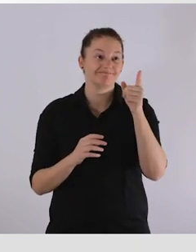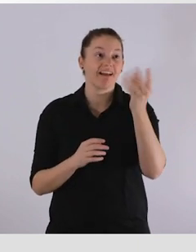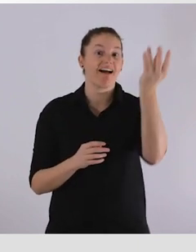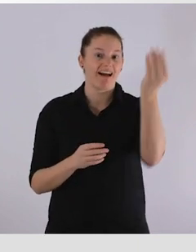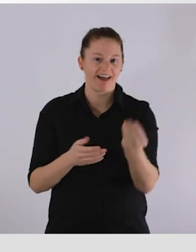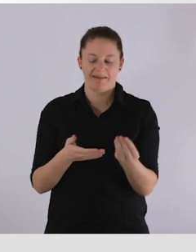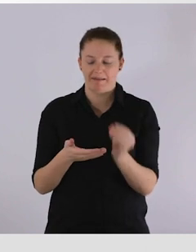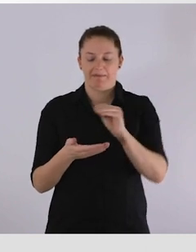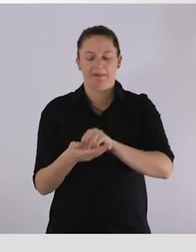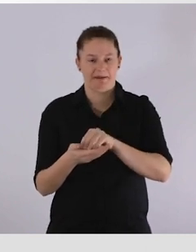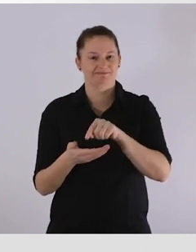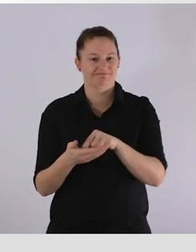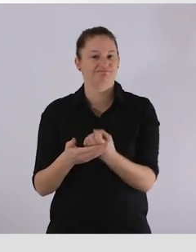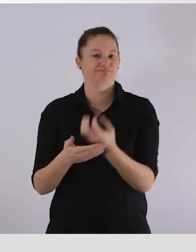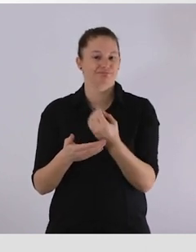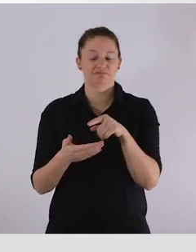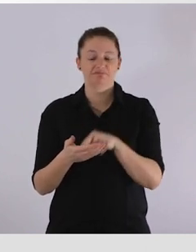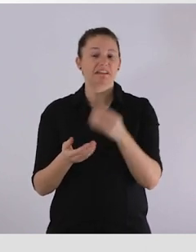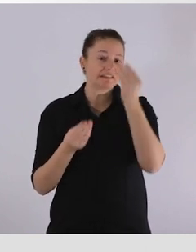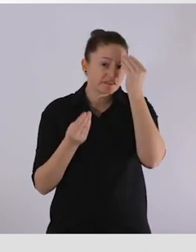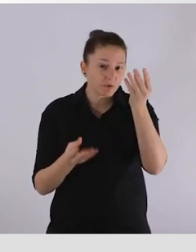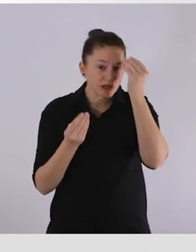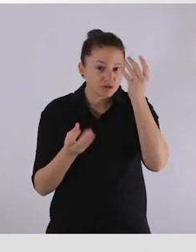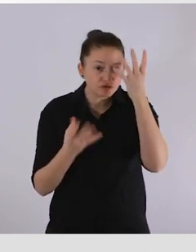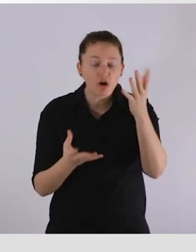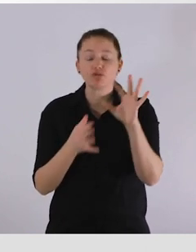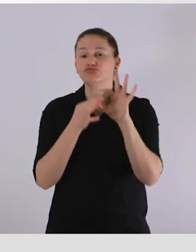these speech codes, please download the Speech Code app.